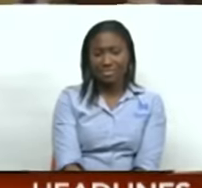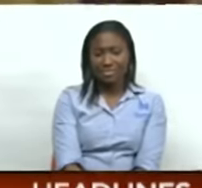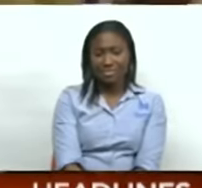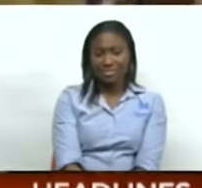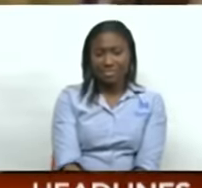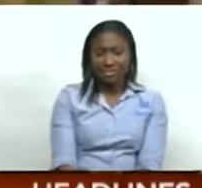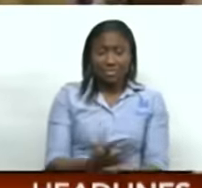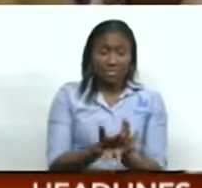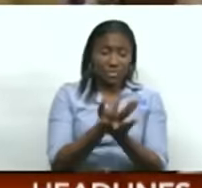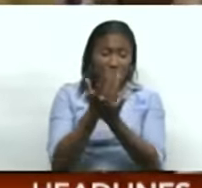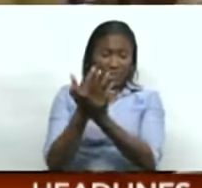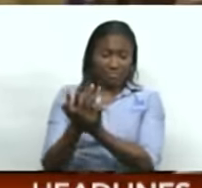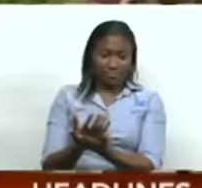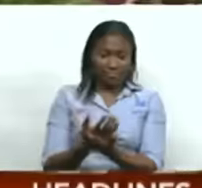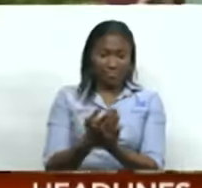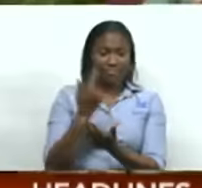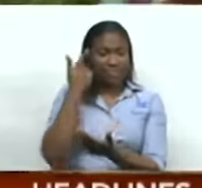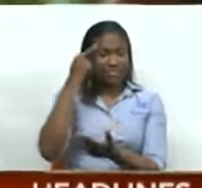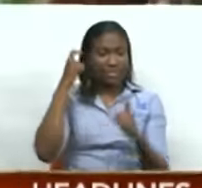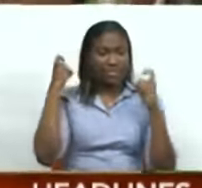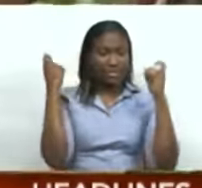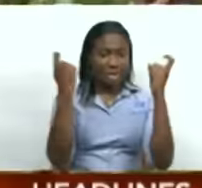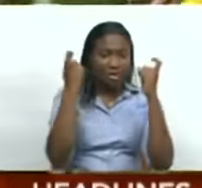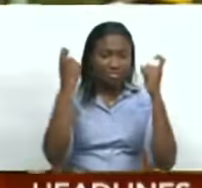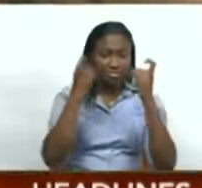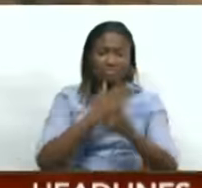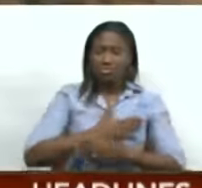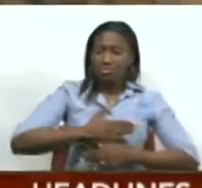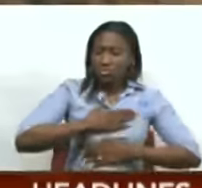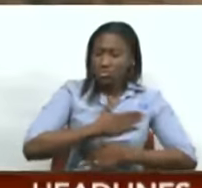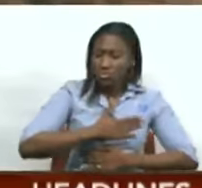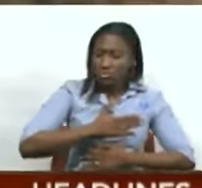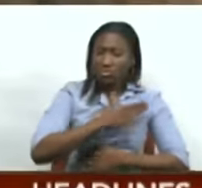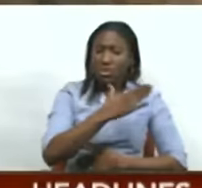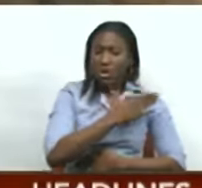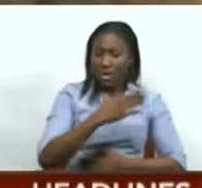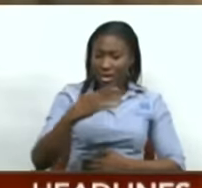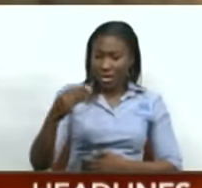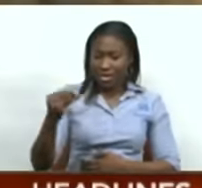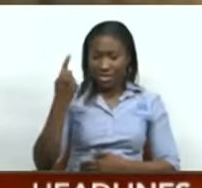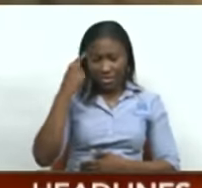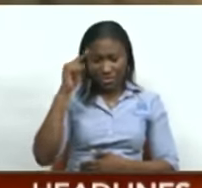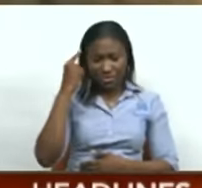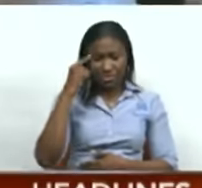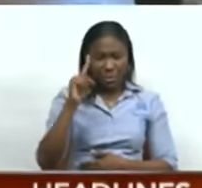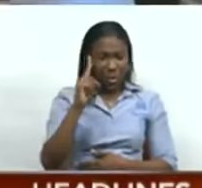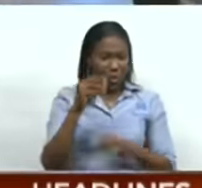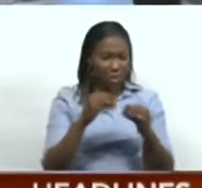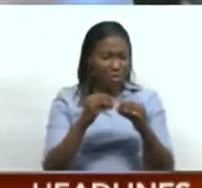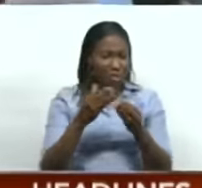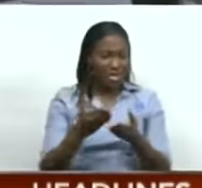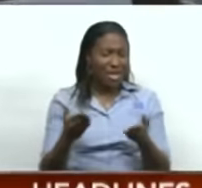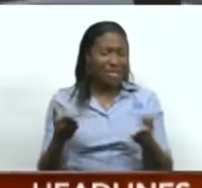Diwali, a time of celebration, a time of festivities, and, of course, a time for one other thing.